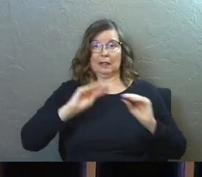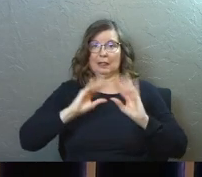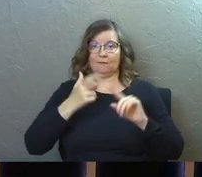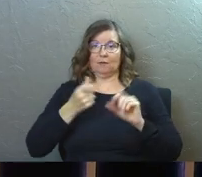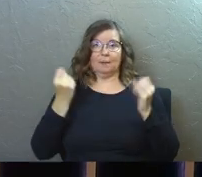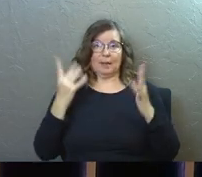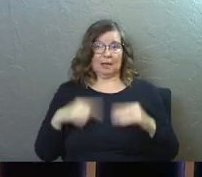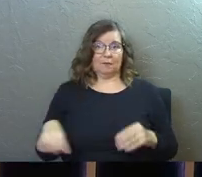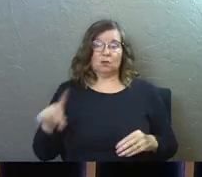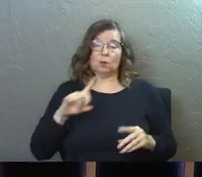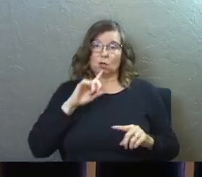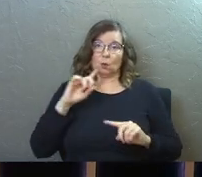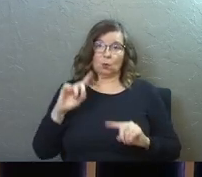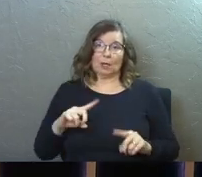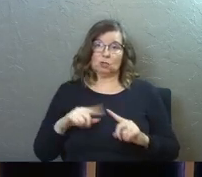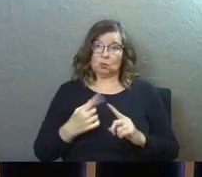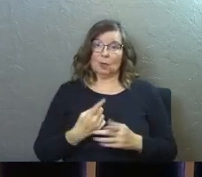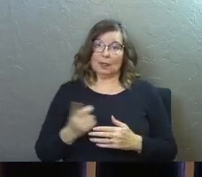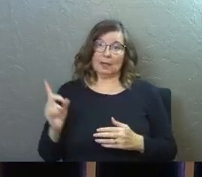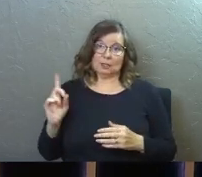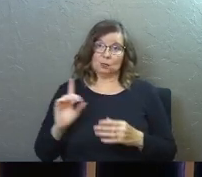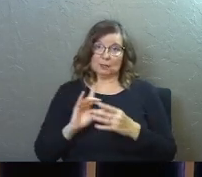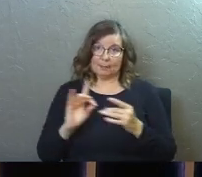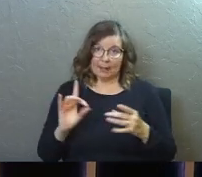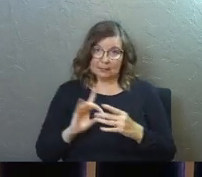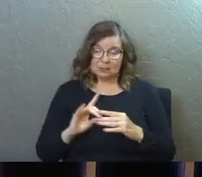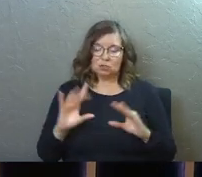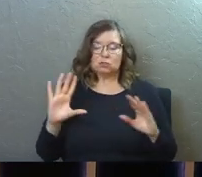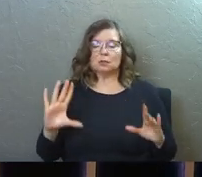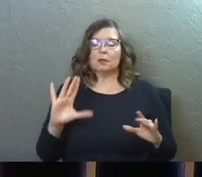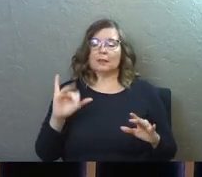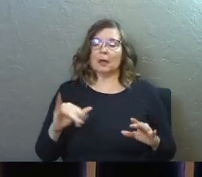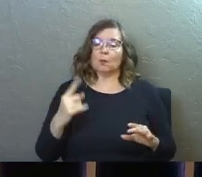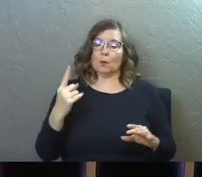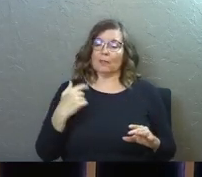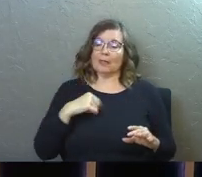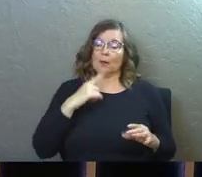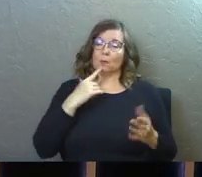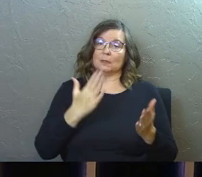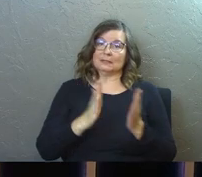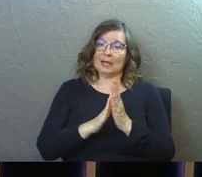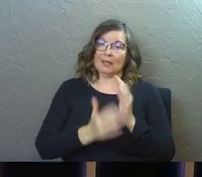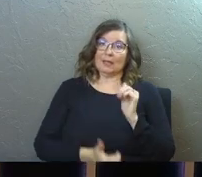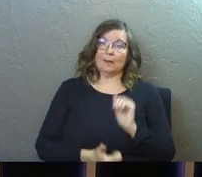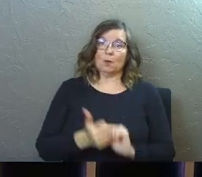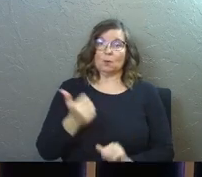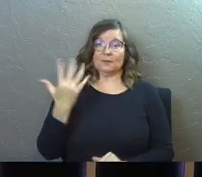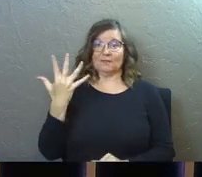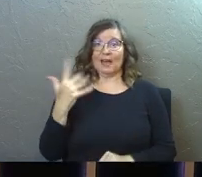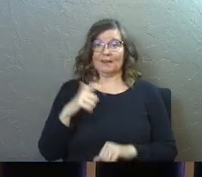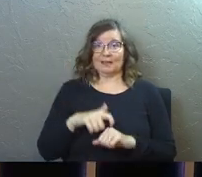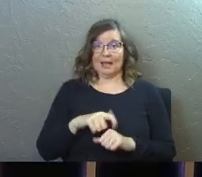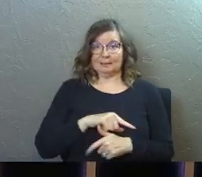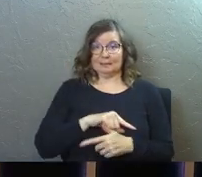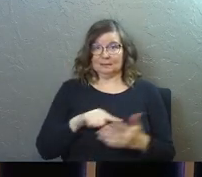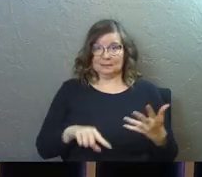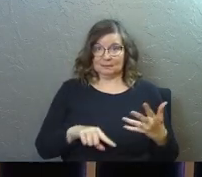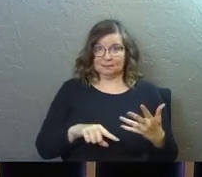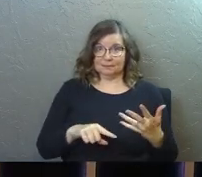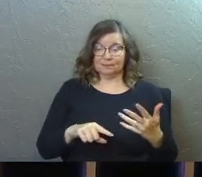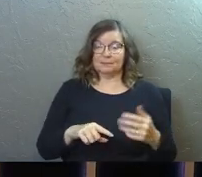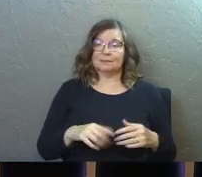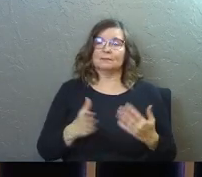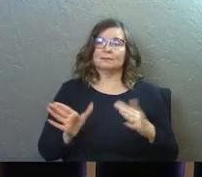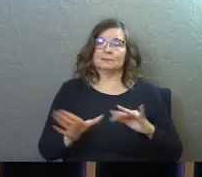clear from many of you in your reactions to last week's message, so that was the one that was asked the most. was asked five times. Today's question